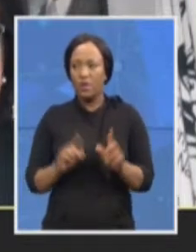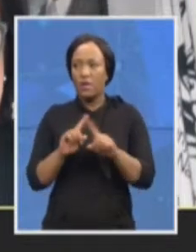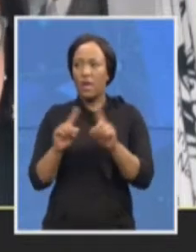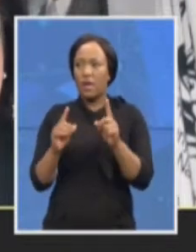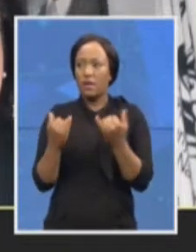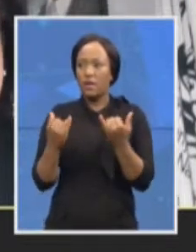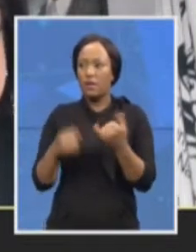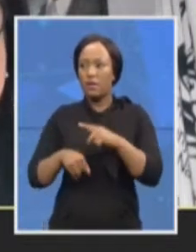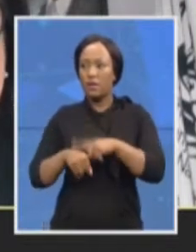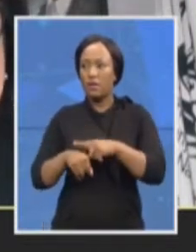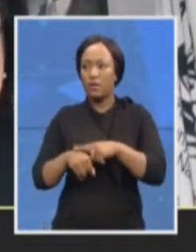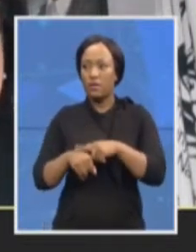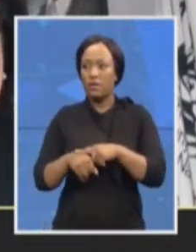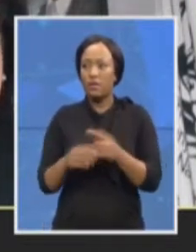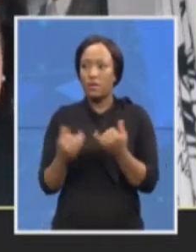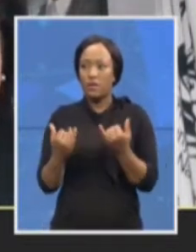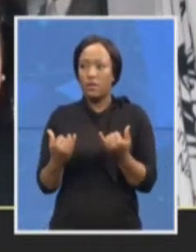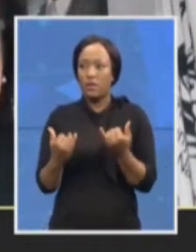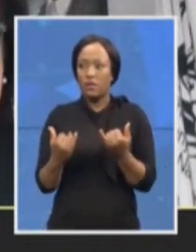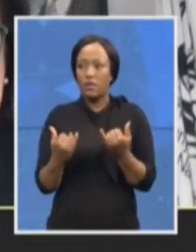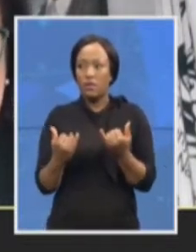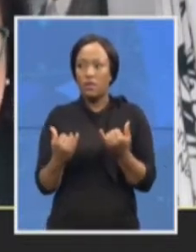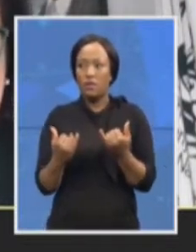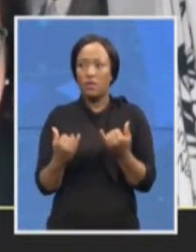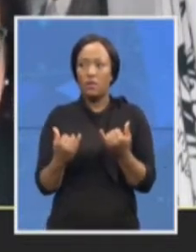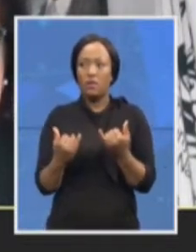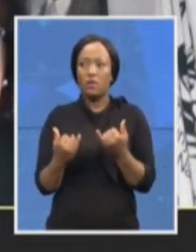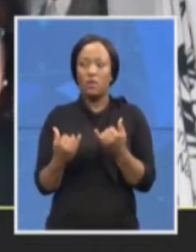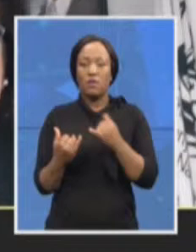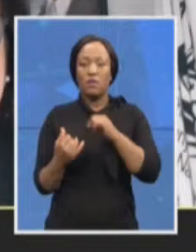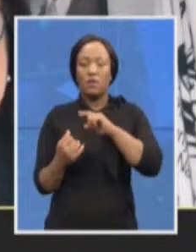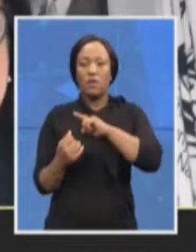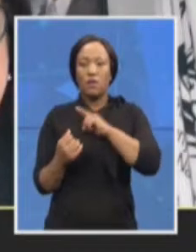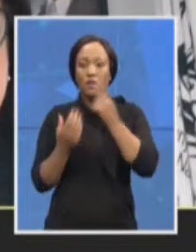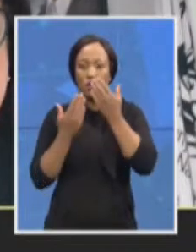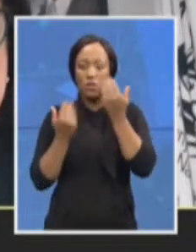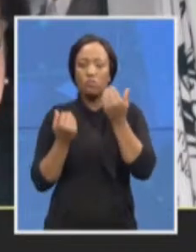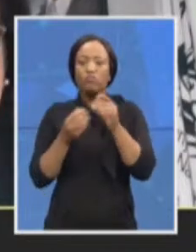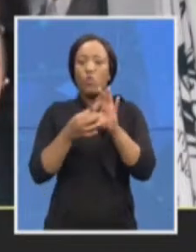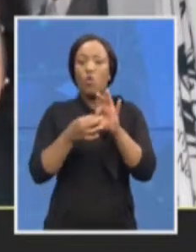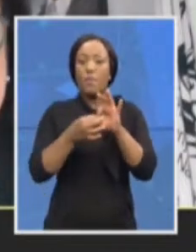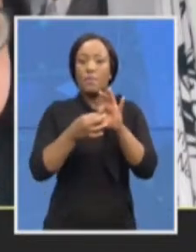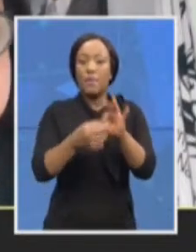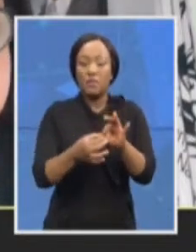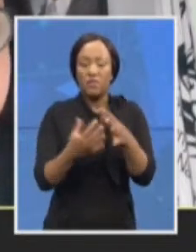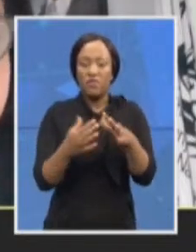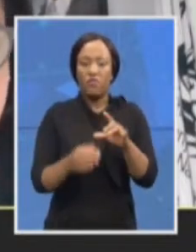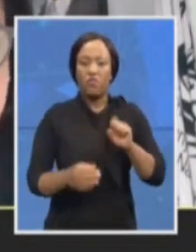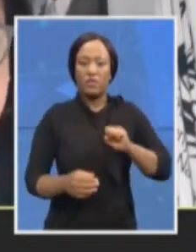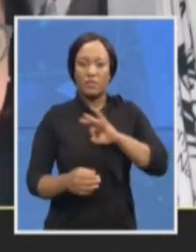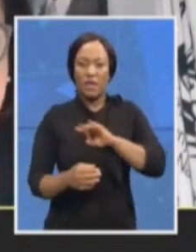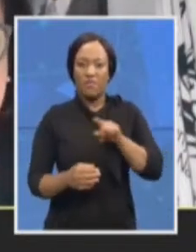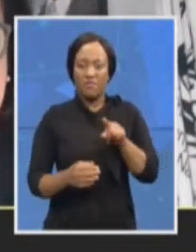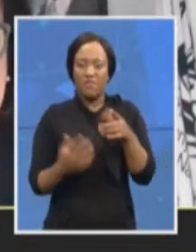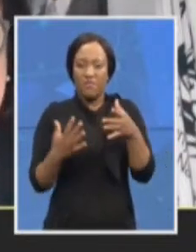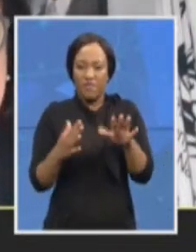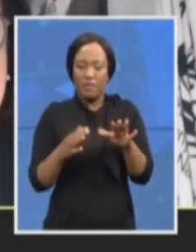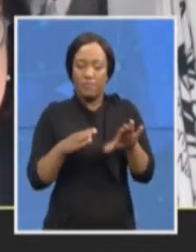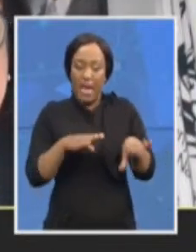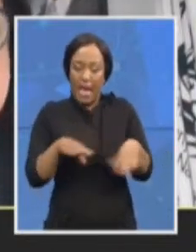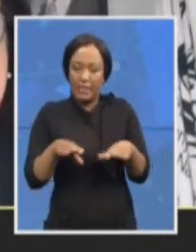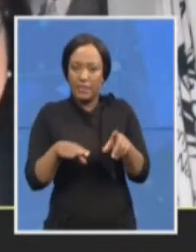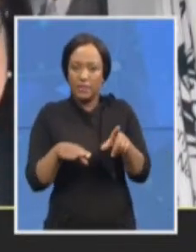can once again put this commitment and expertise of staff members into action to deliver justice for the people of South Africa.